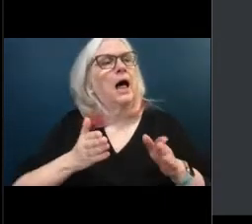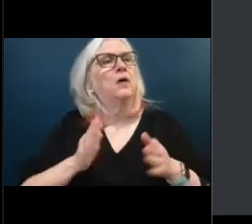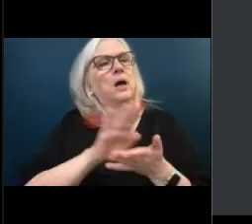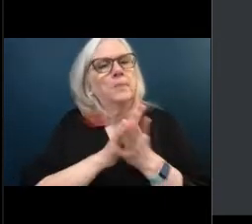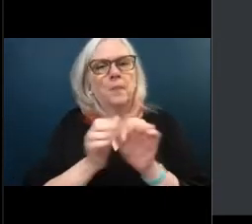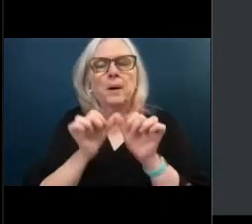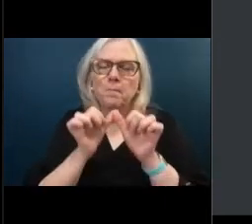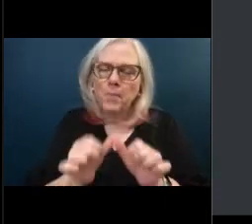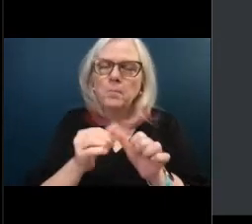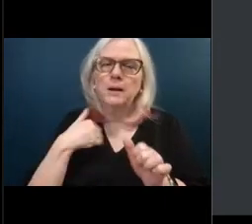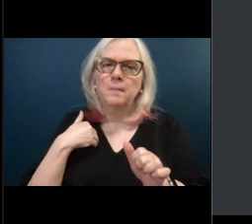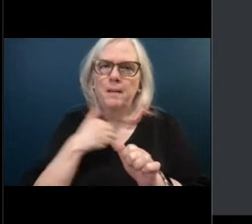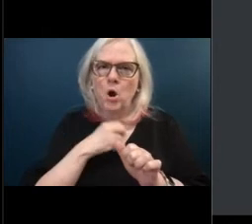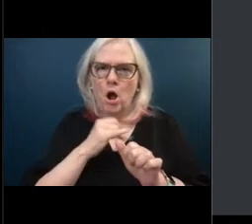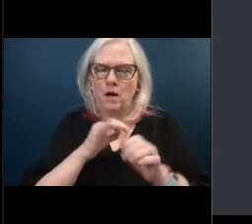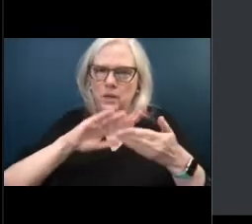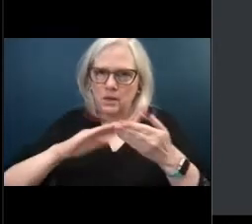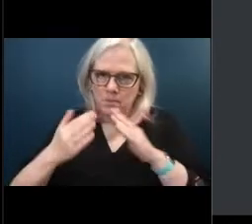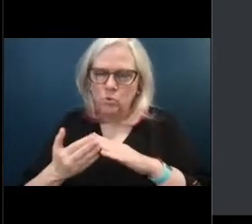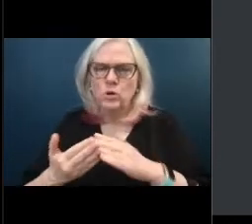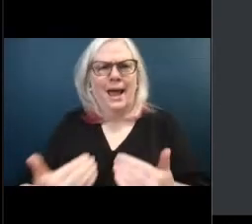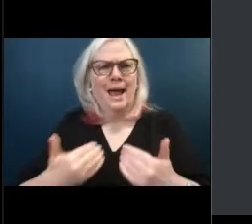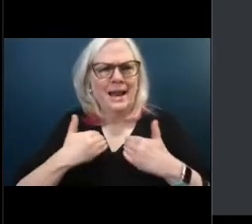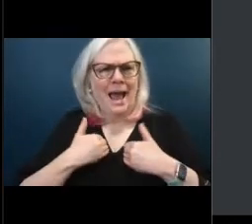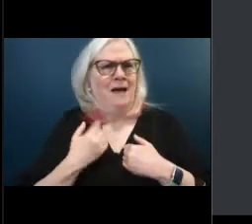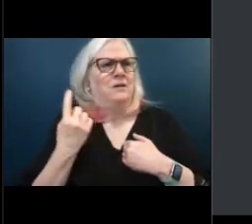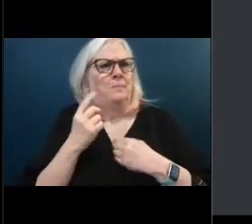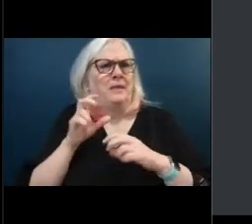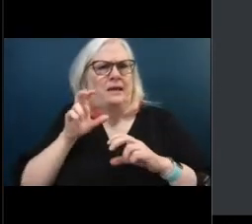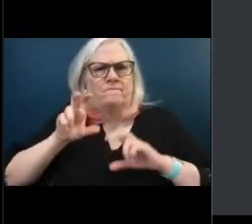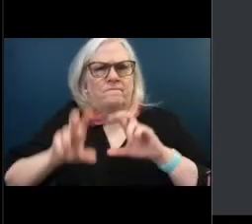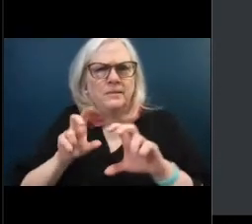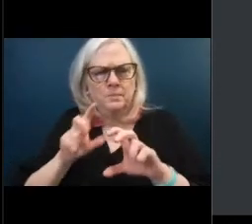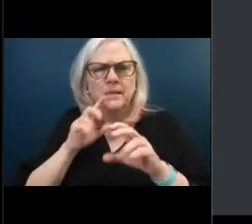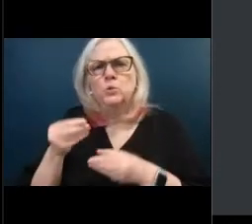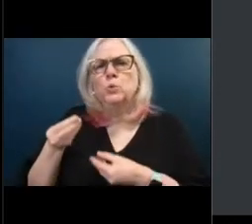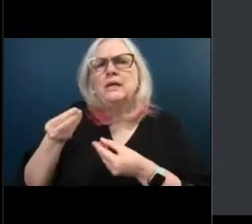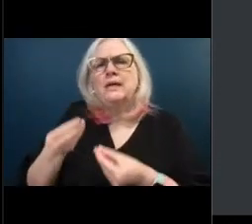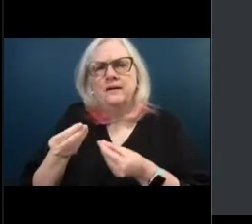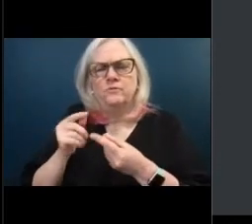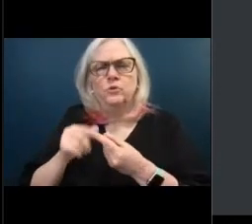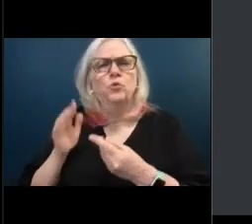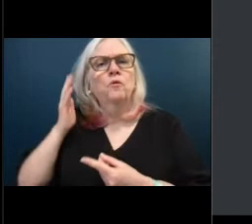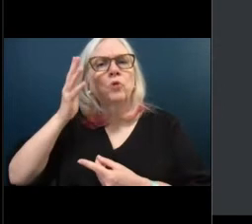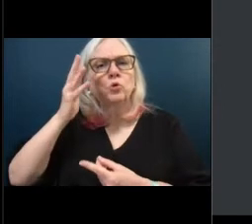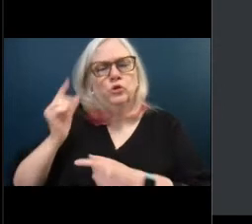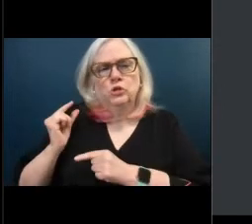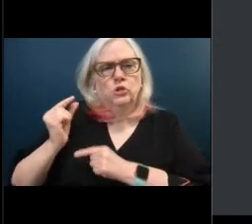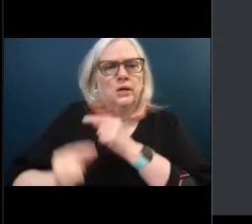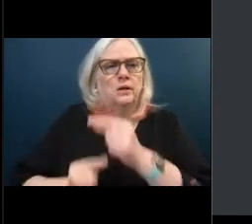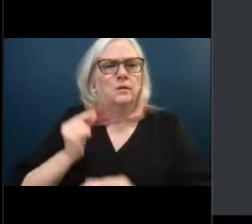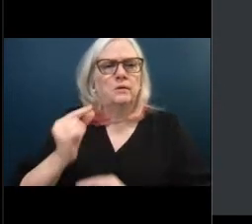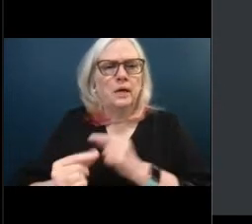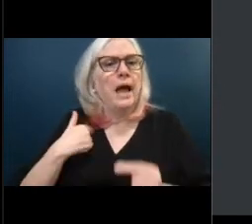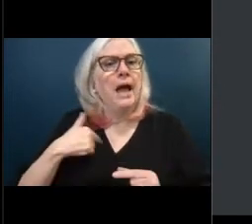community and having an investment to pass down to future generations. And whereas Habitat for Humanity of South Palm Beach County offers